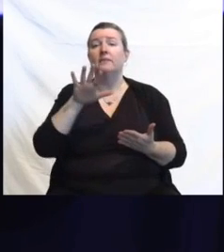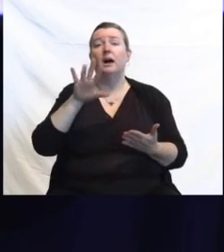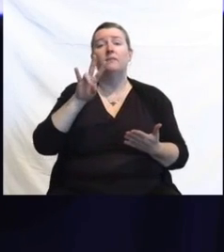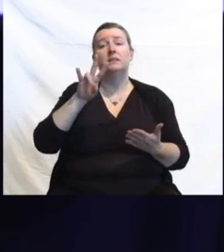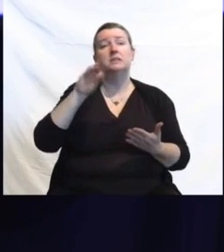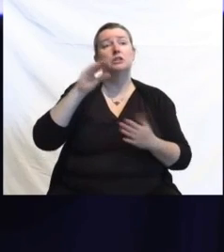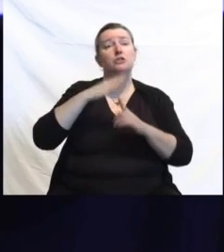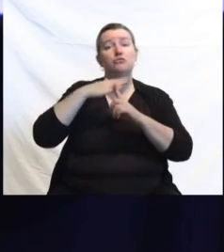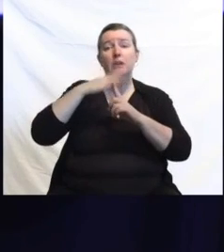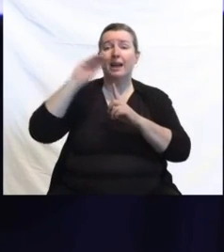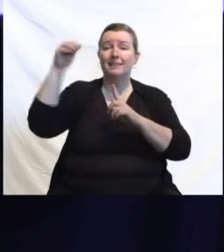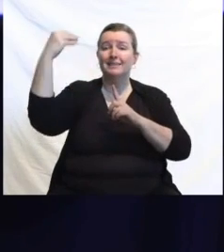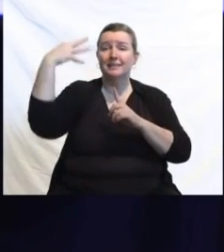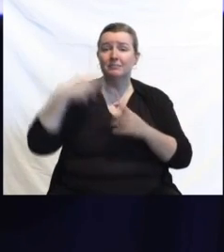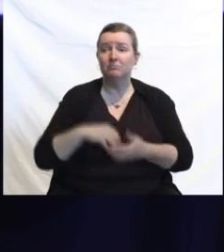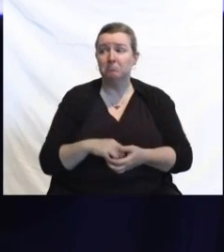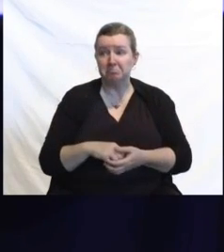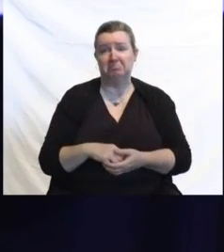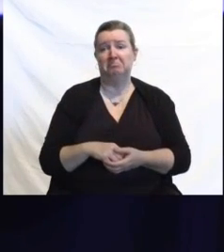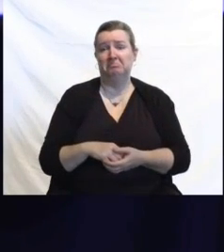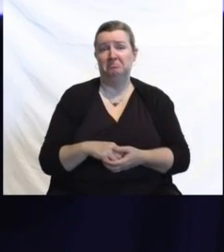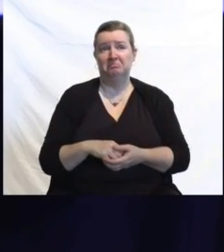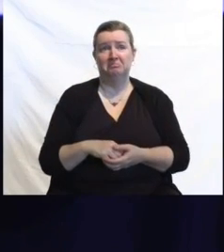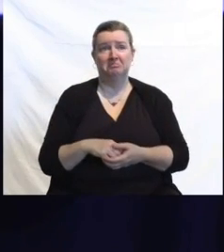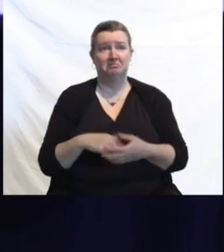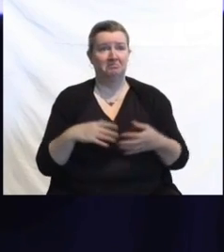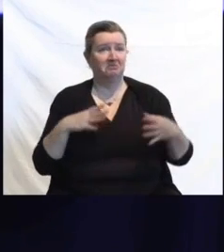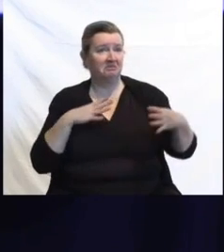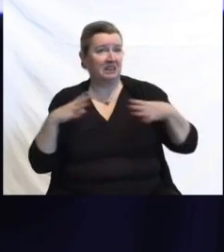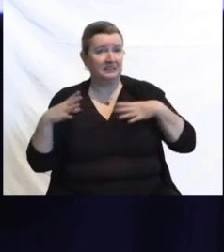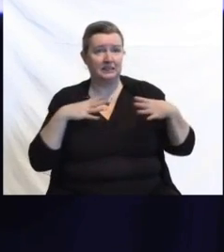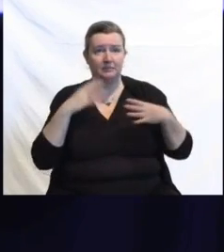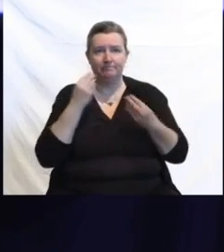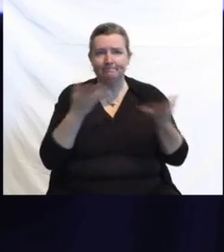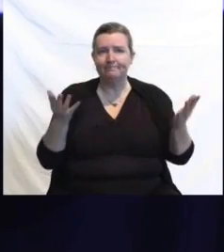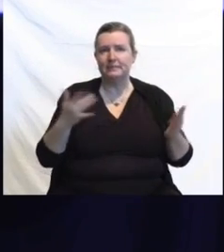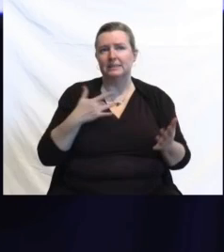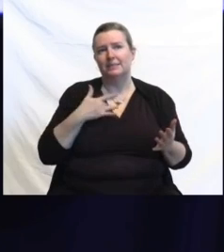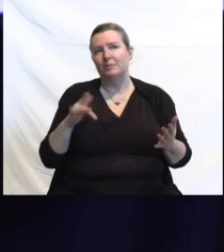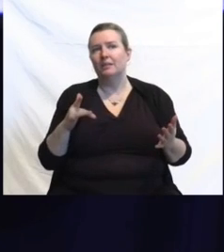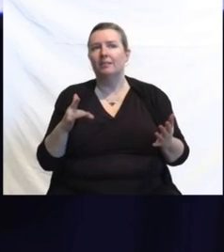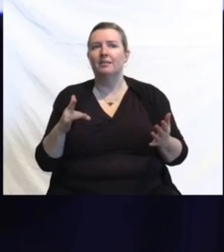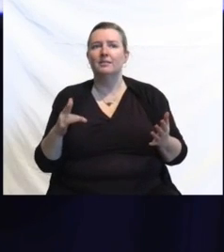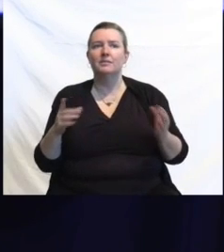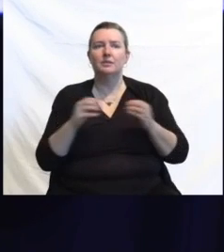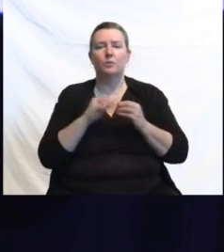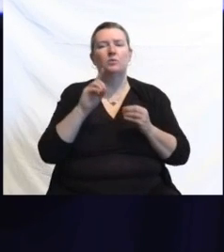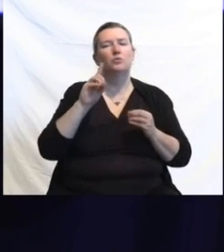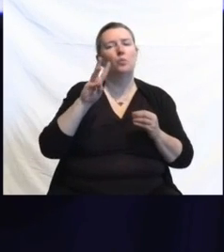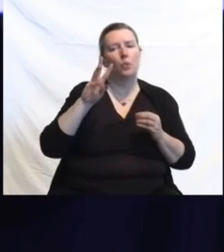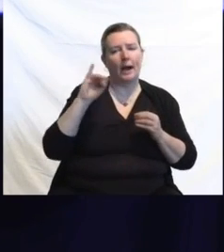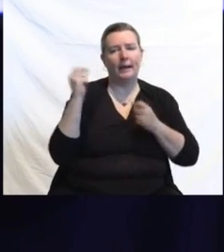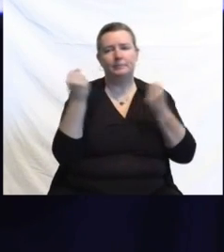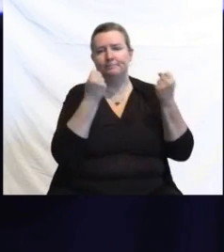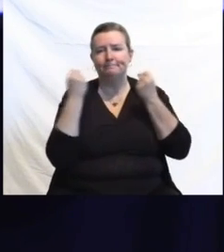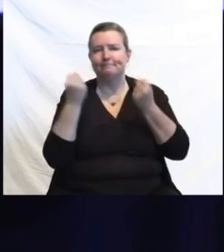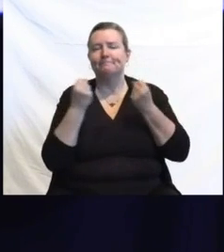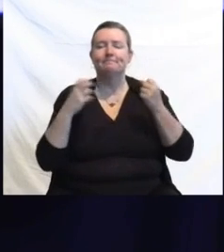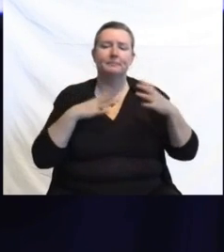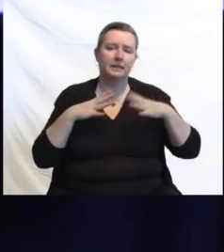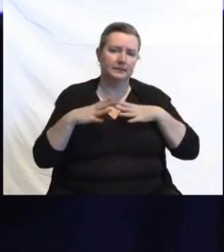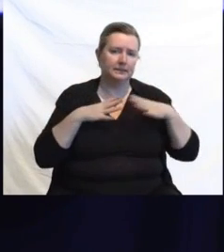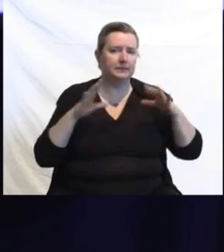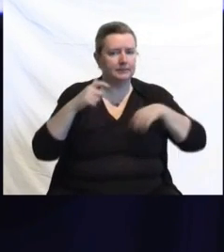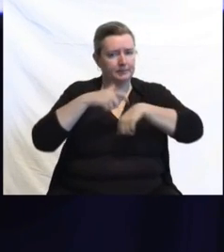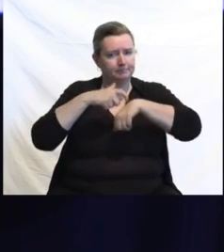I just remind everybody, we tend to see an increase in DWIs at this time of year. So from this week and